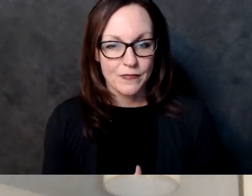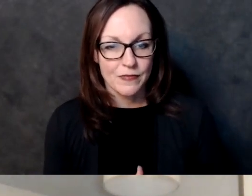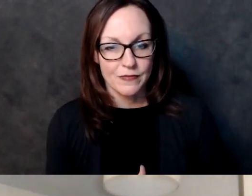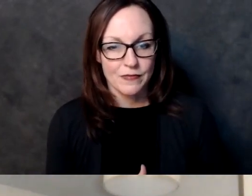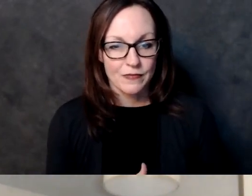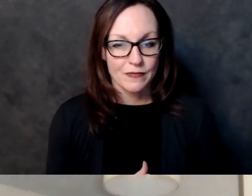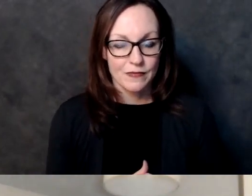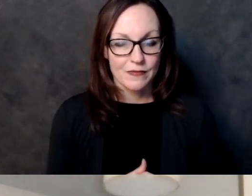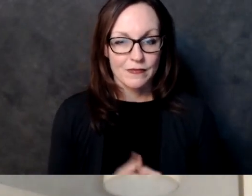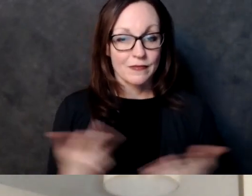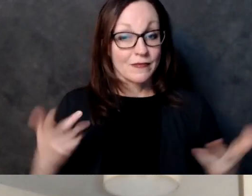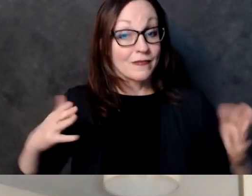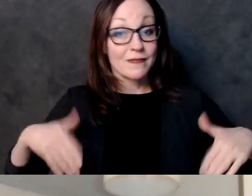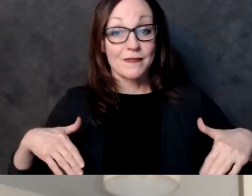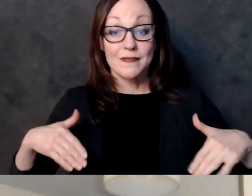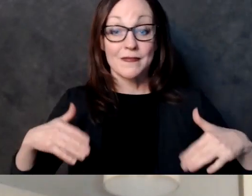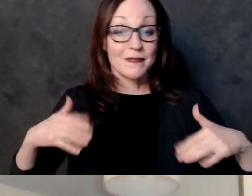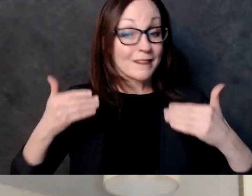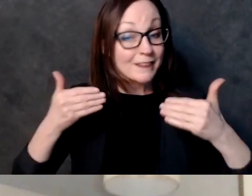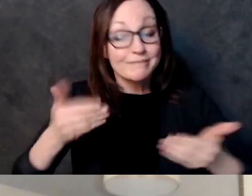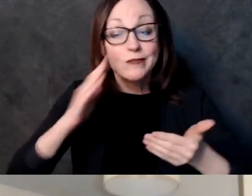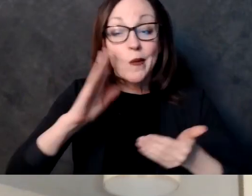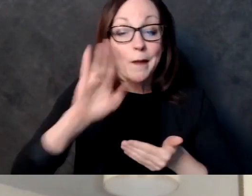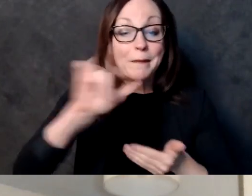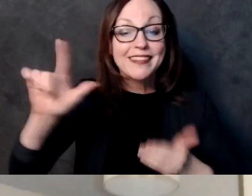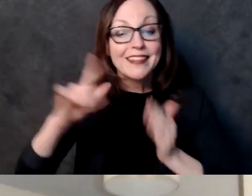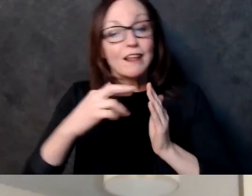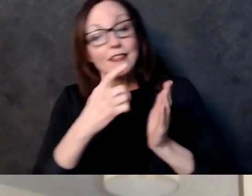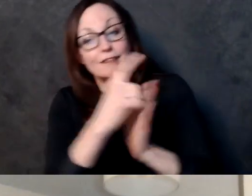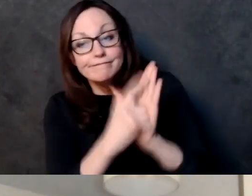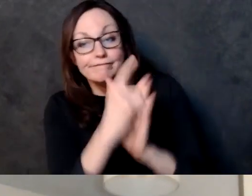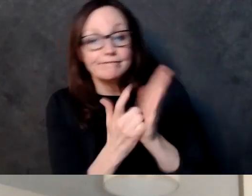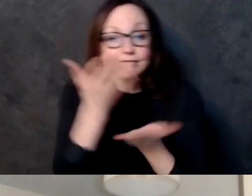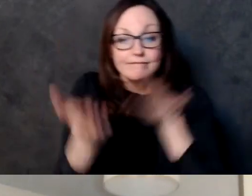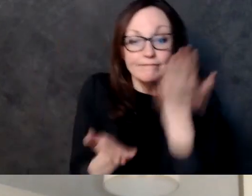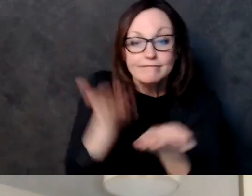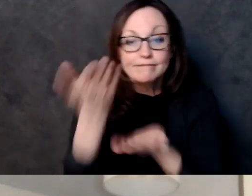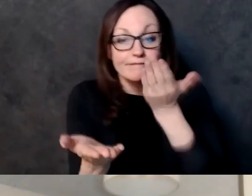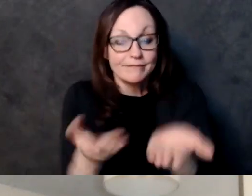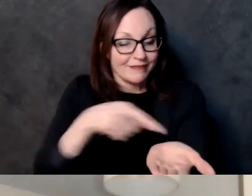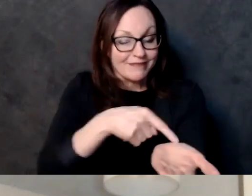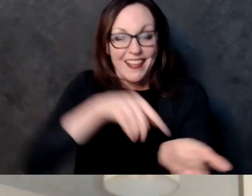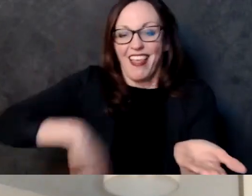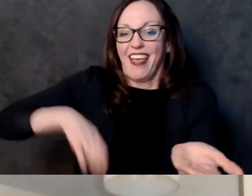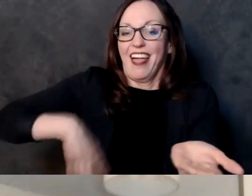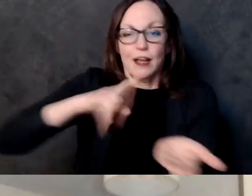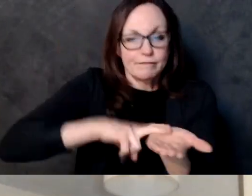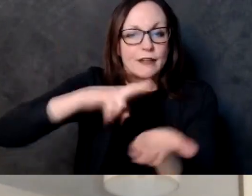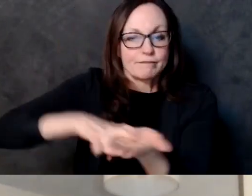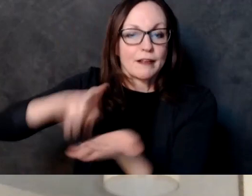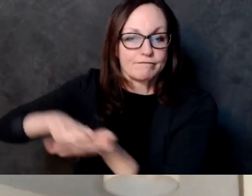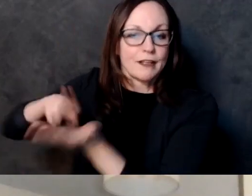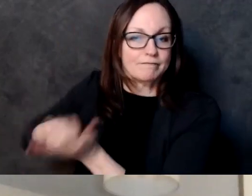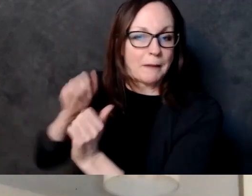hope we would have soon especially with the the budget and especially with um republicans bragging that we